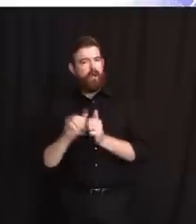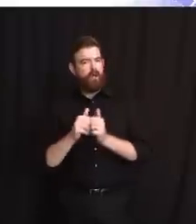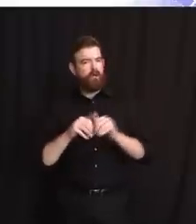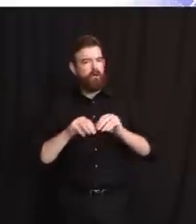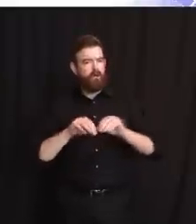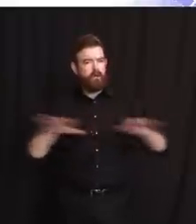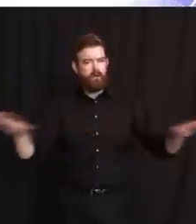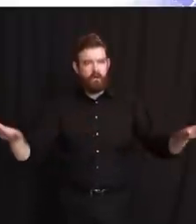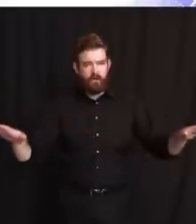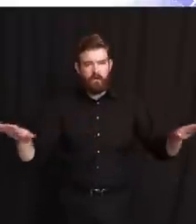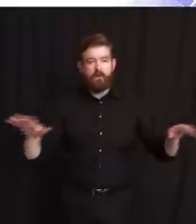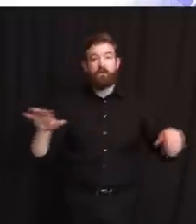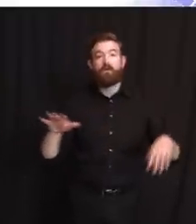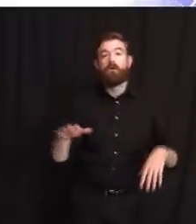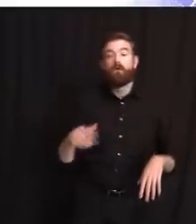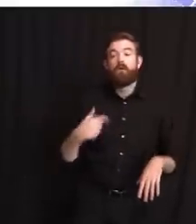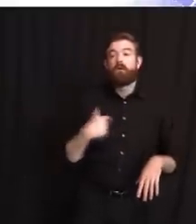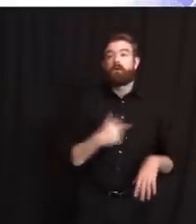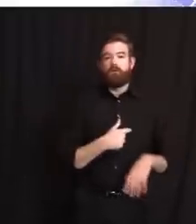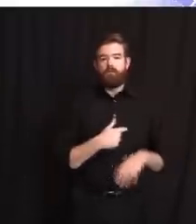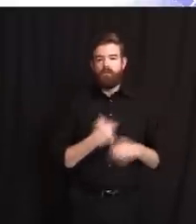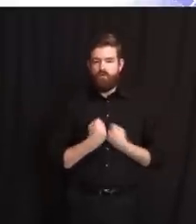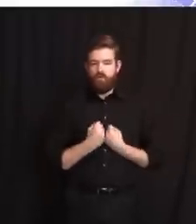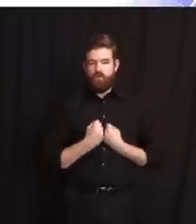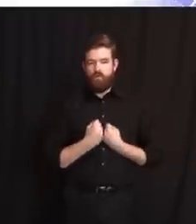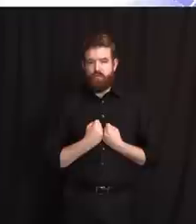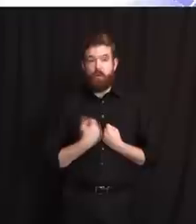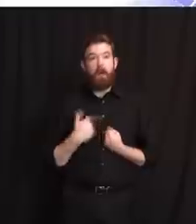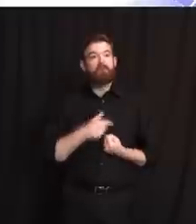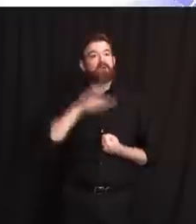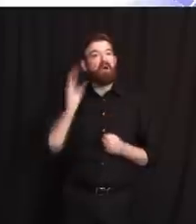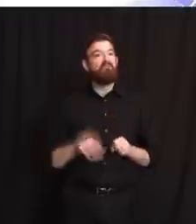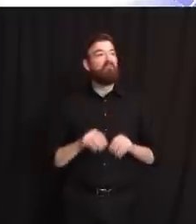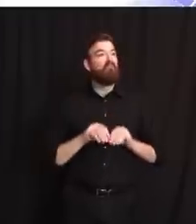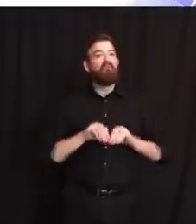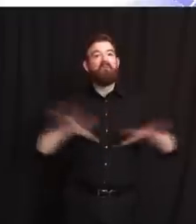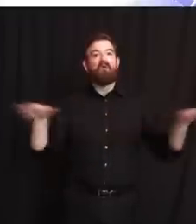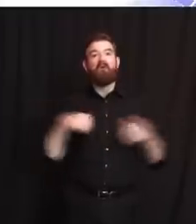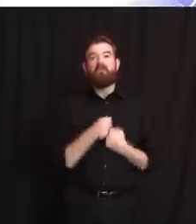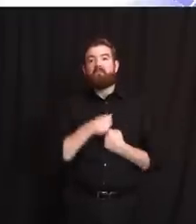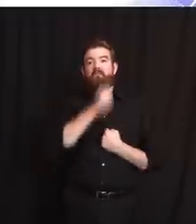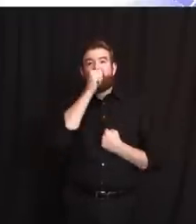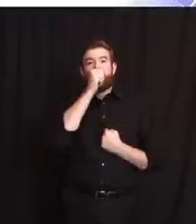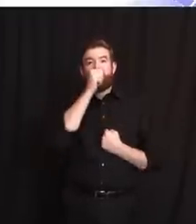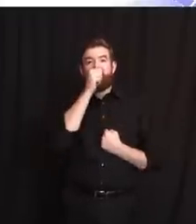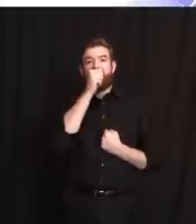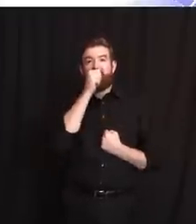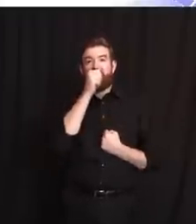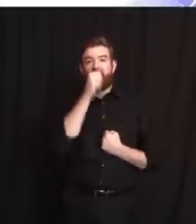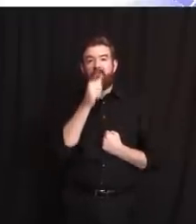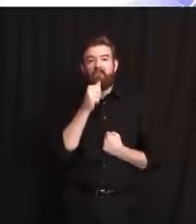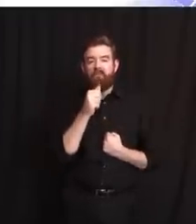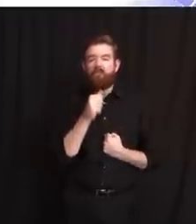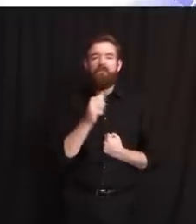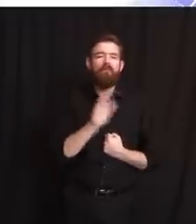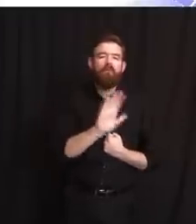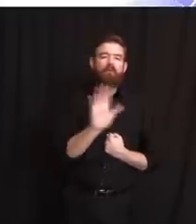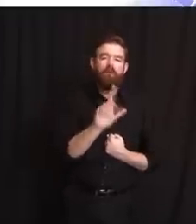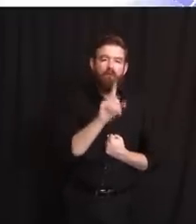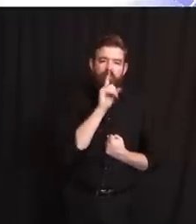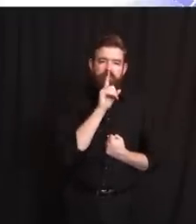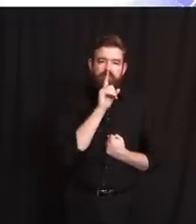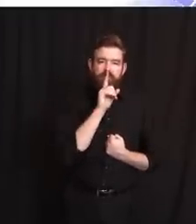on that video, I thought, created more mistrust. And so in our policies, which we revised, we said,